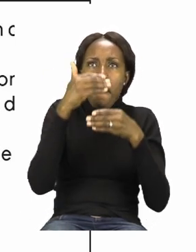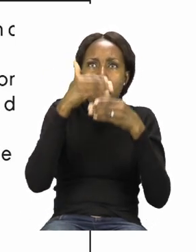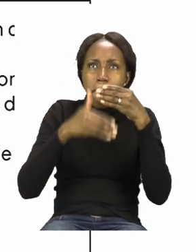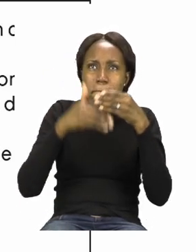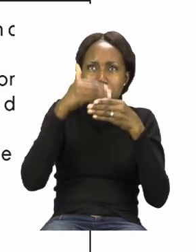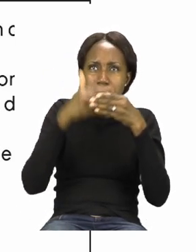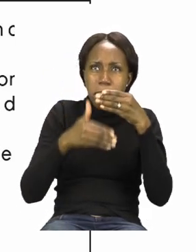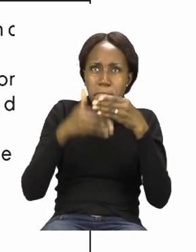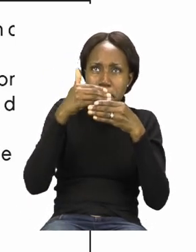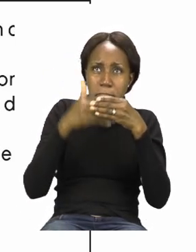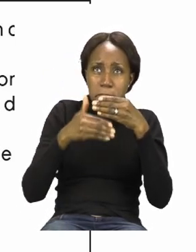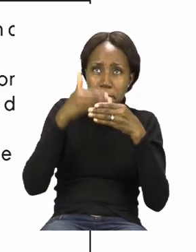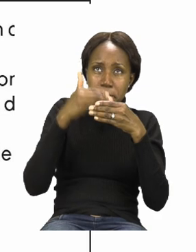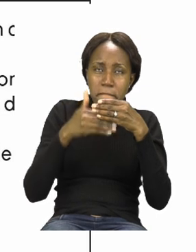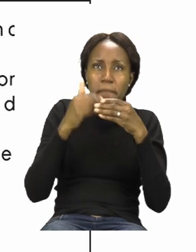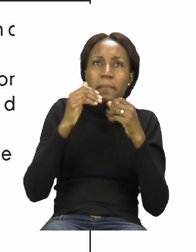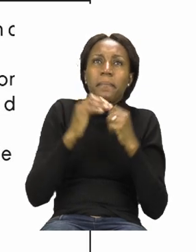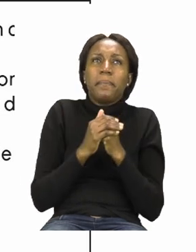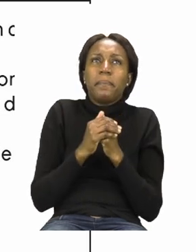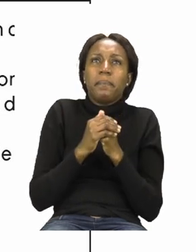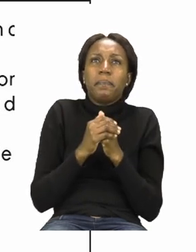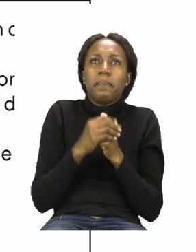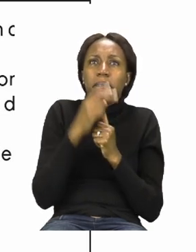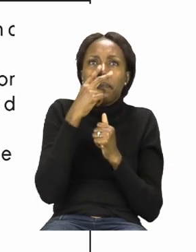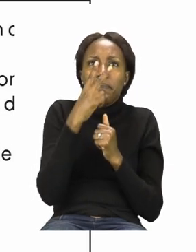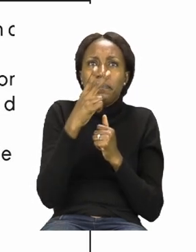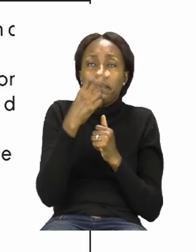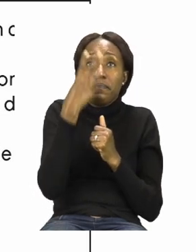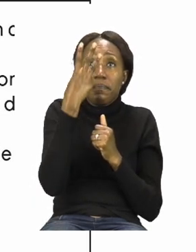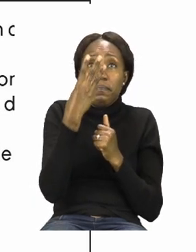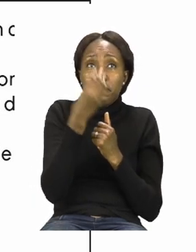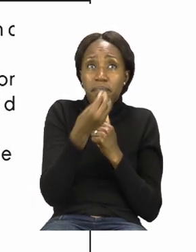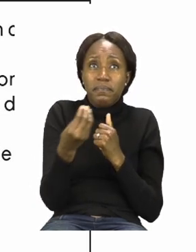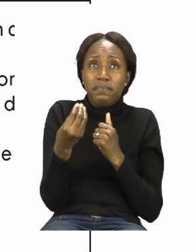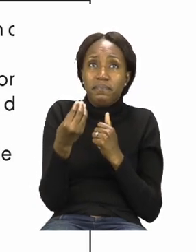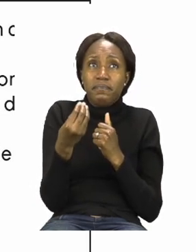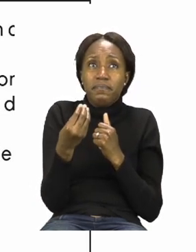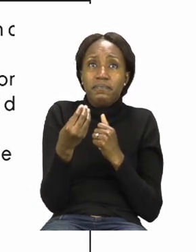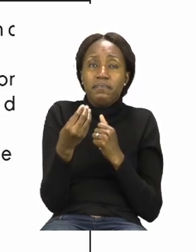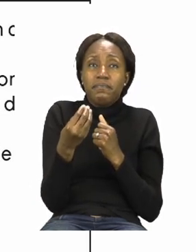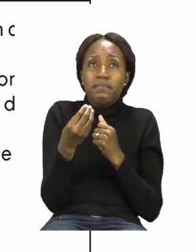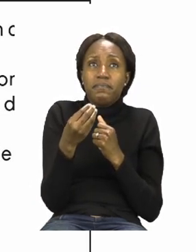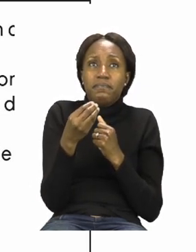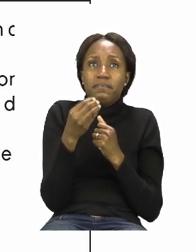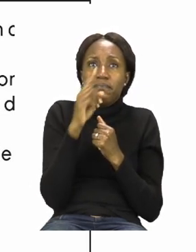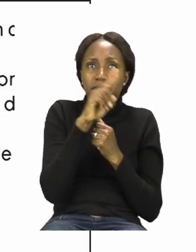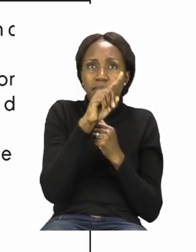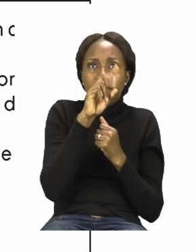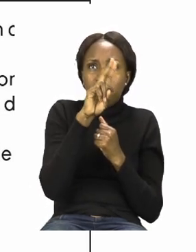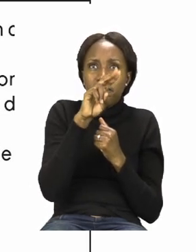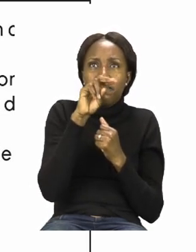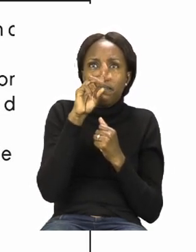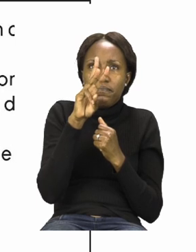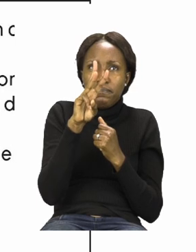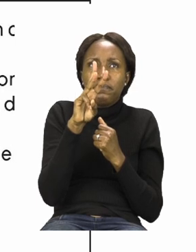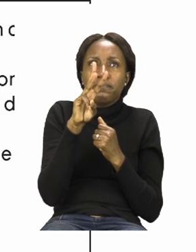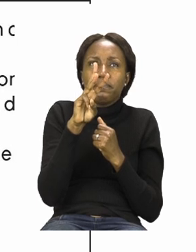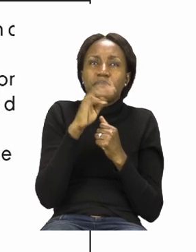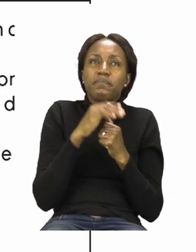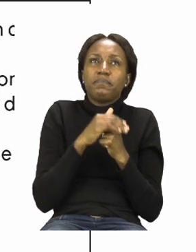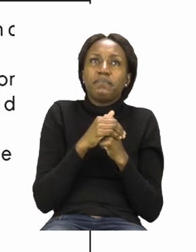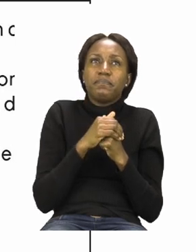middle. You can see that we have three children. One, two, three.